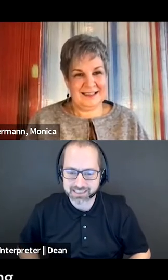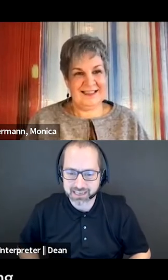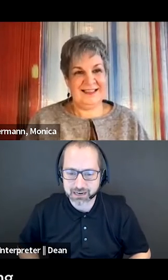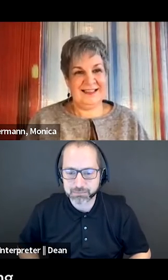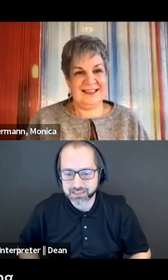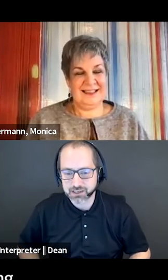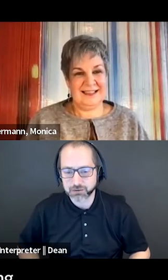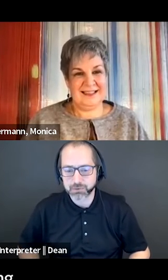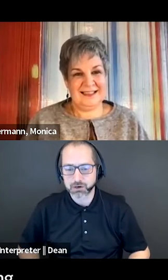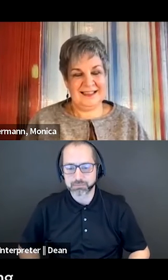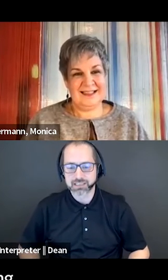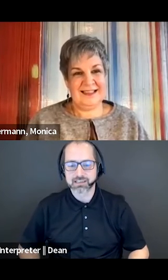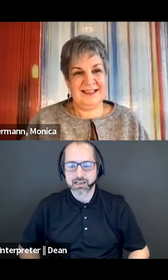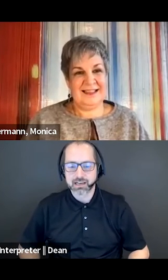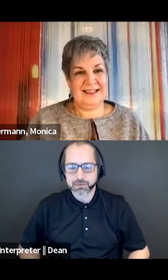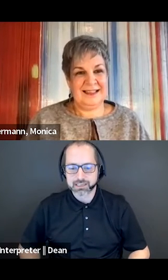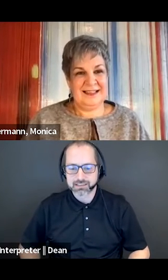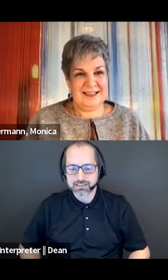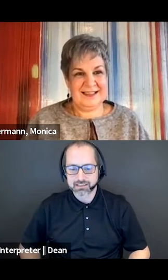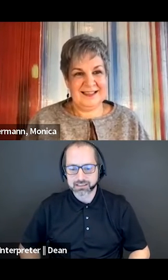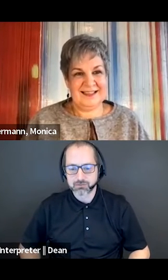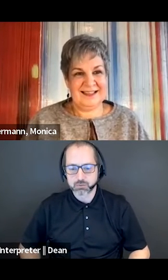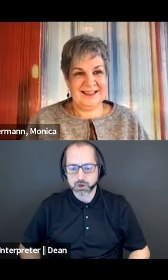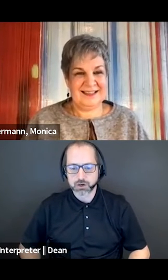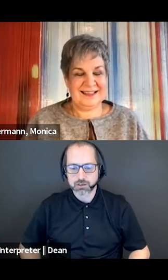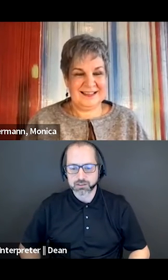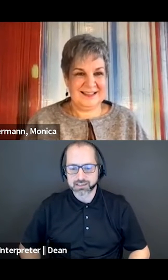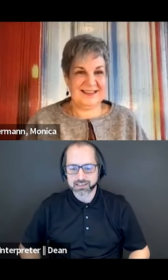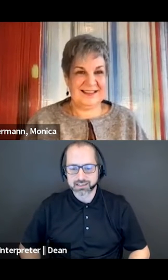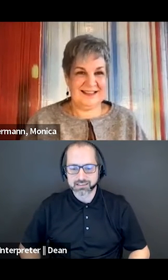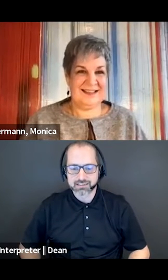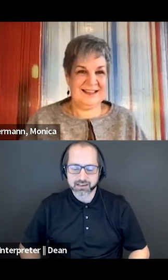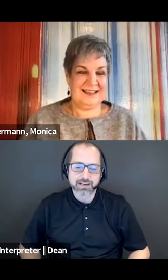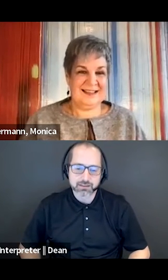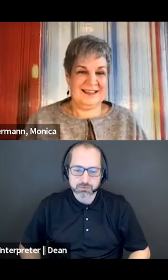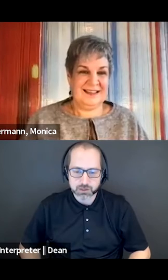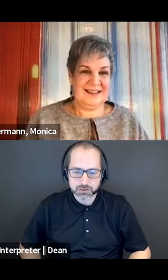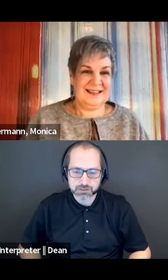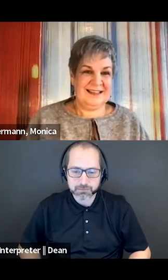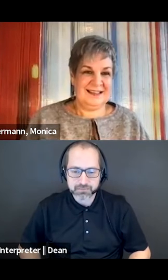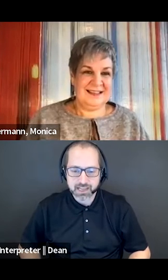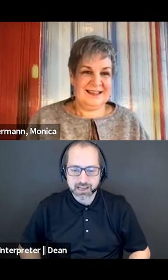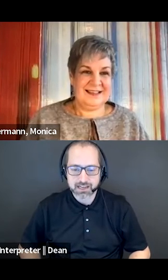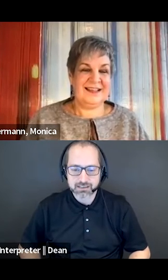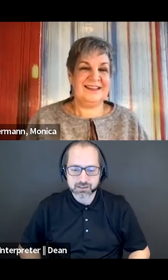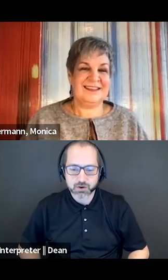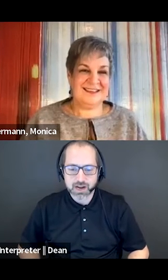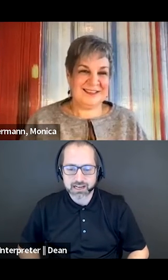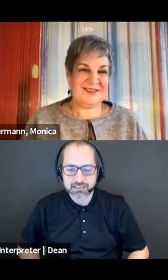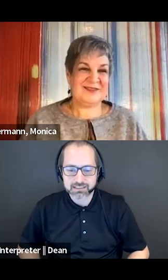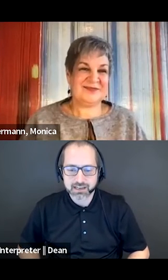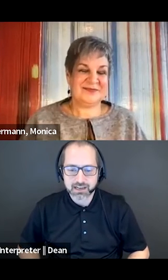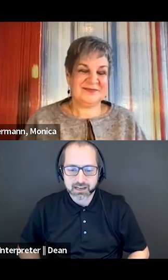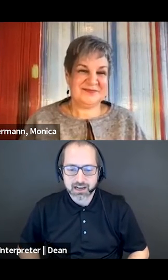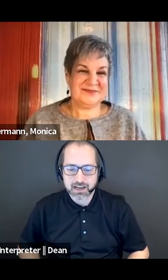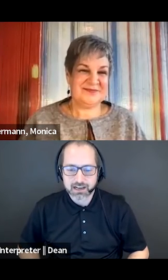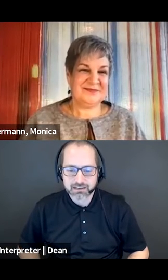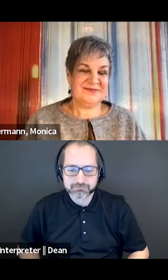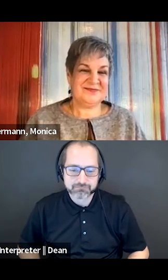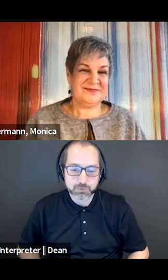I'm passing, and I'm passing on purpose, because this list of words is, they're English words. And so as